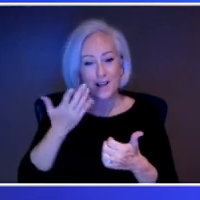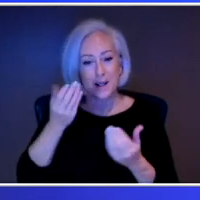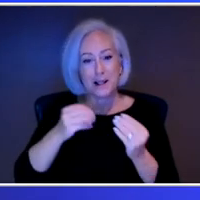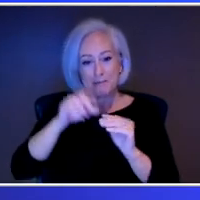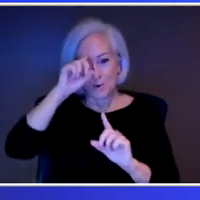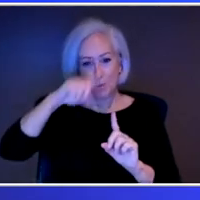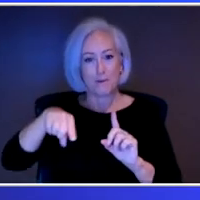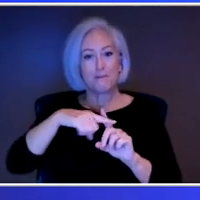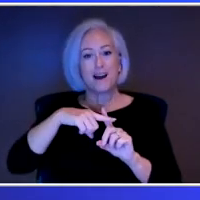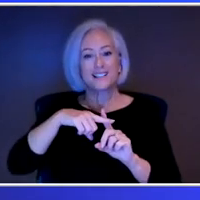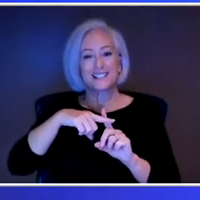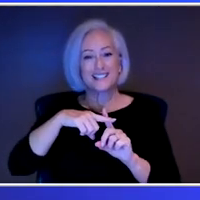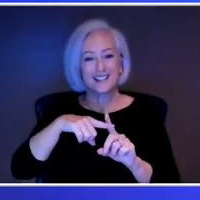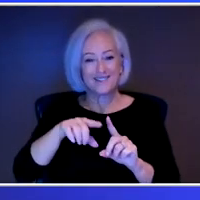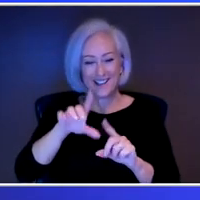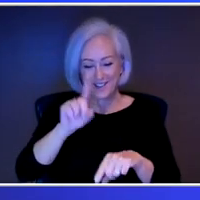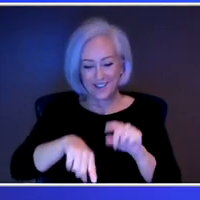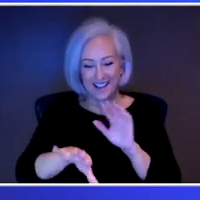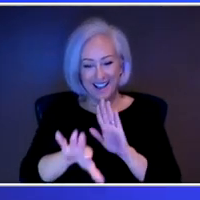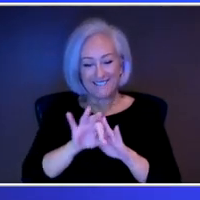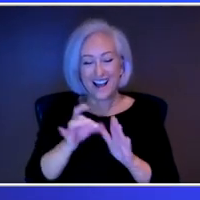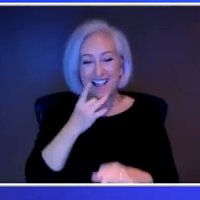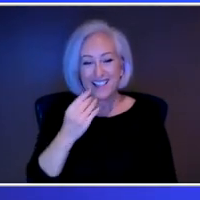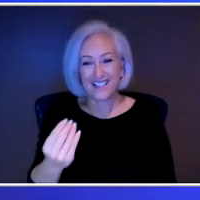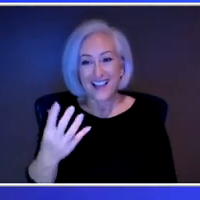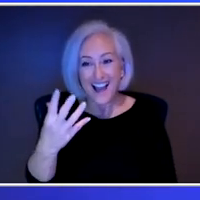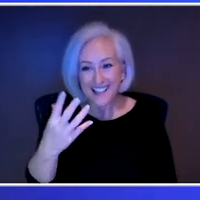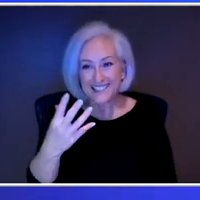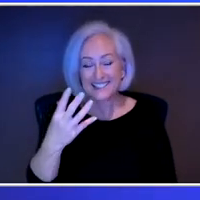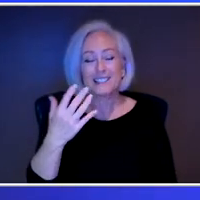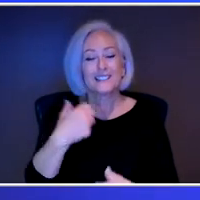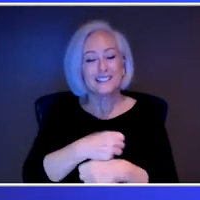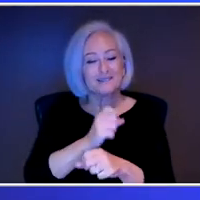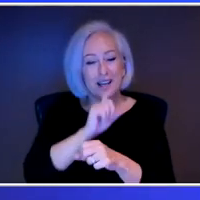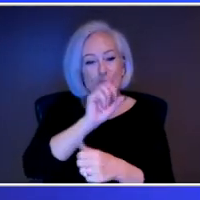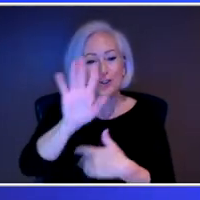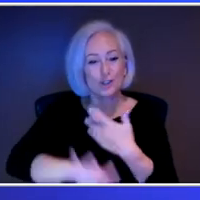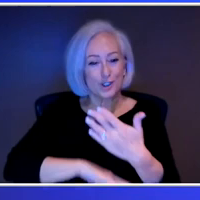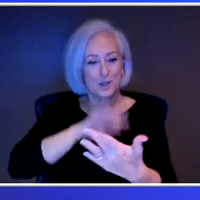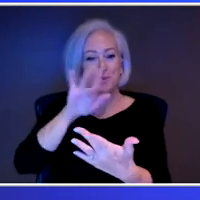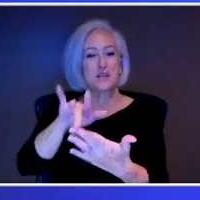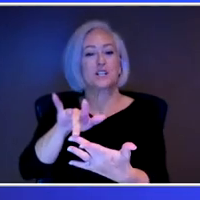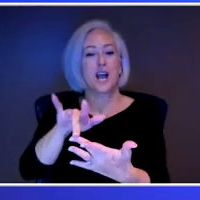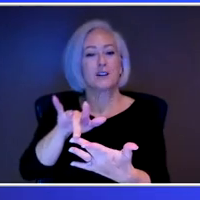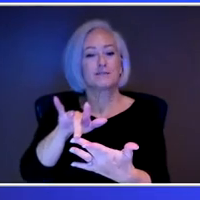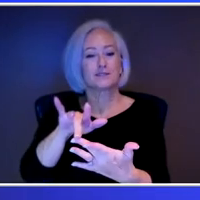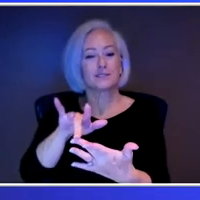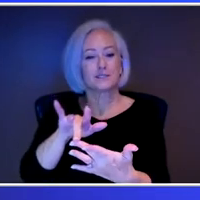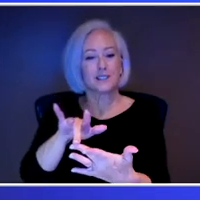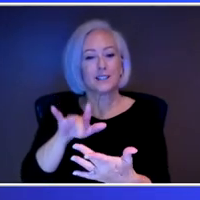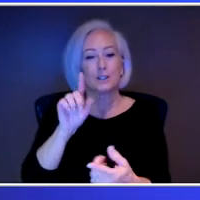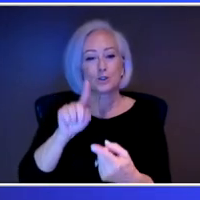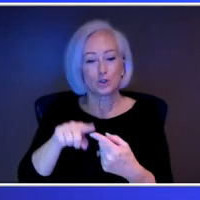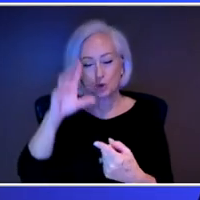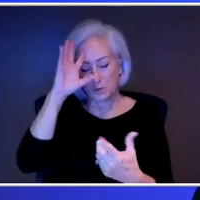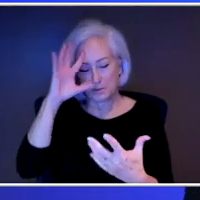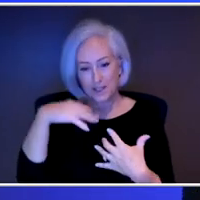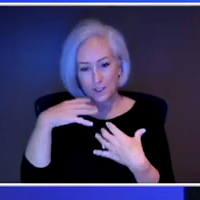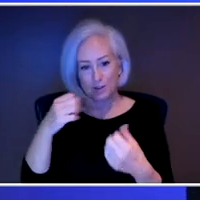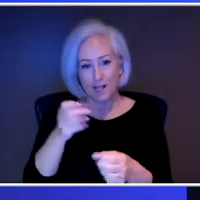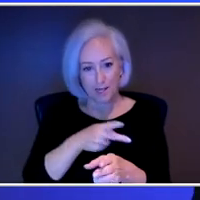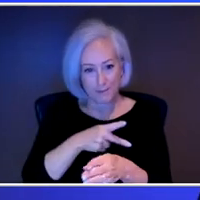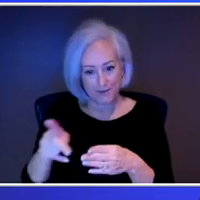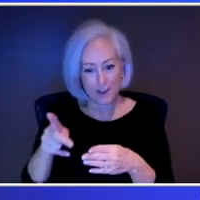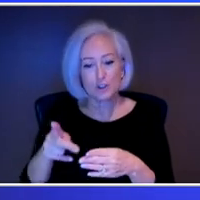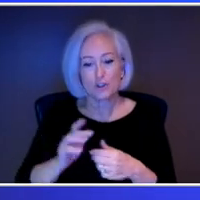Anyway, want to make sure that you're reaching out and trying to, you know, get connected to a mental health professional while